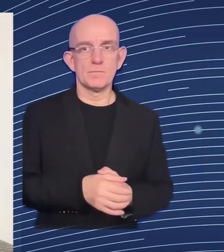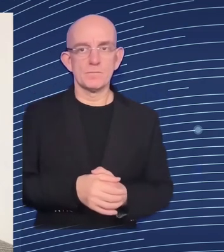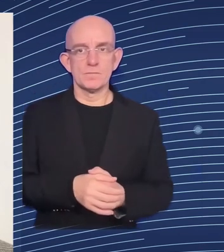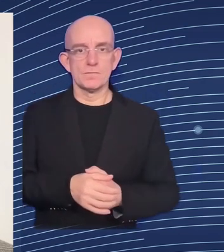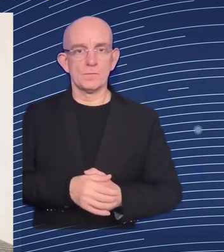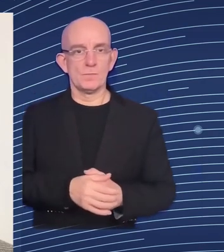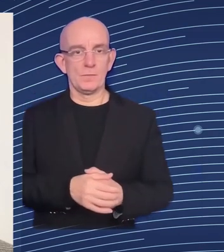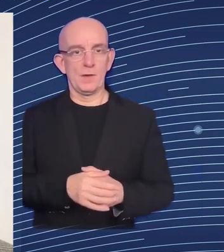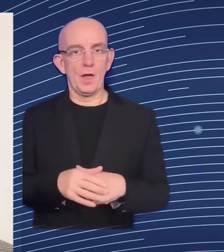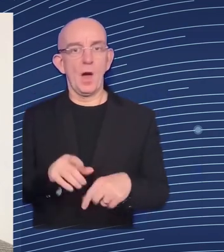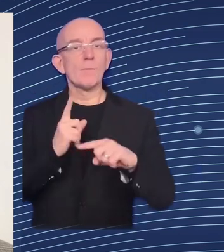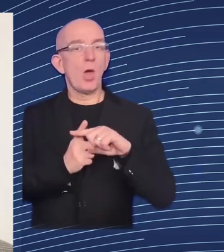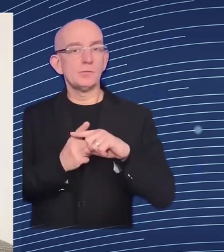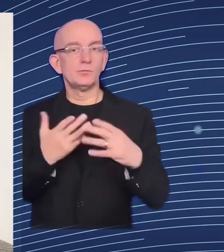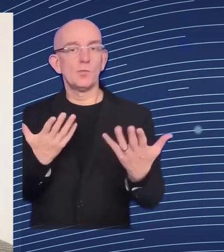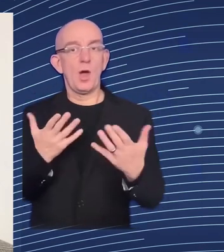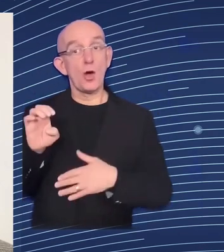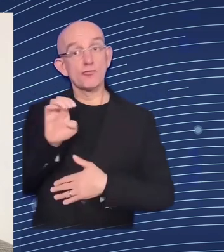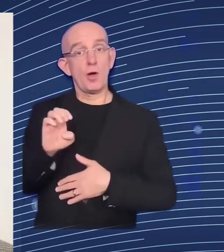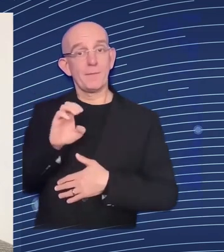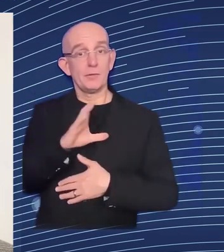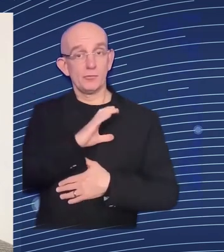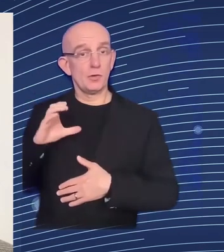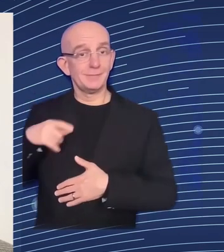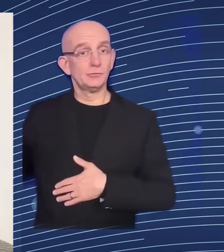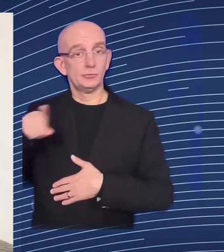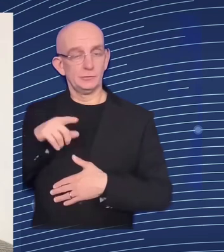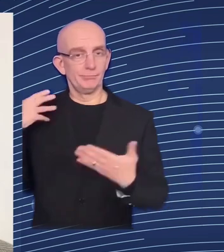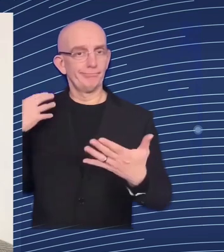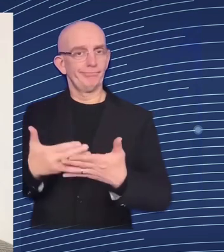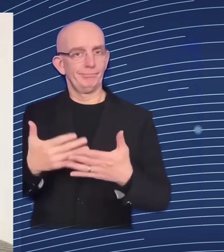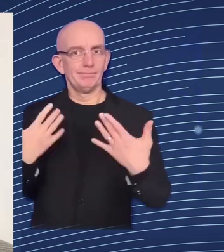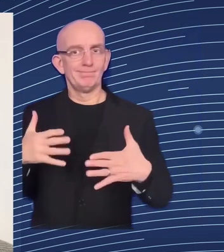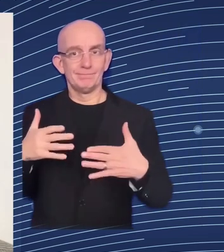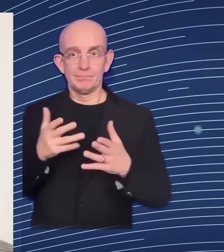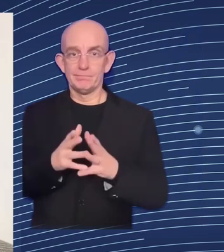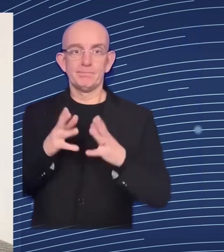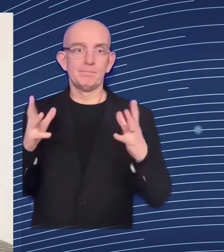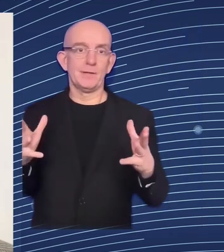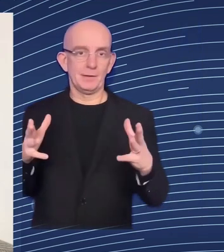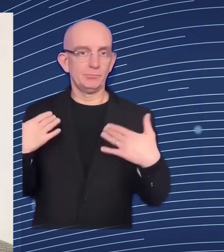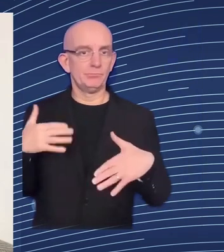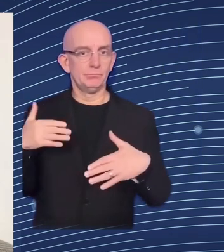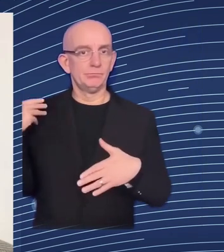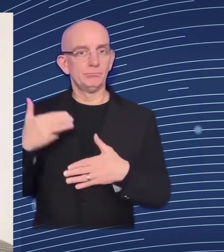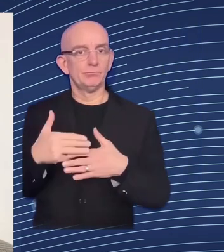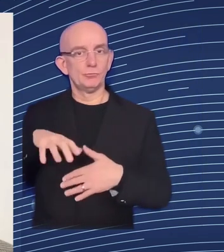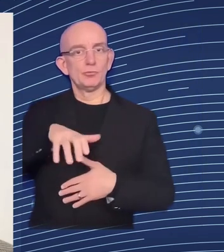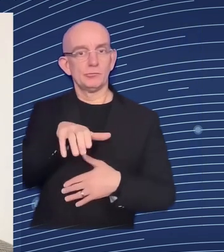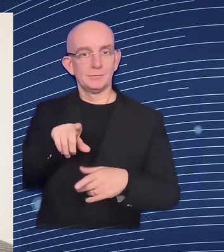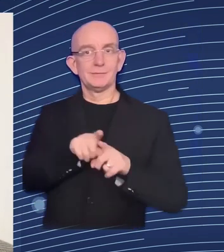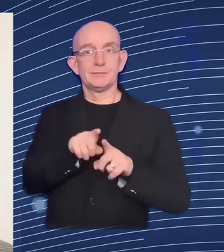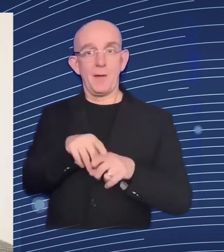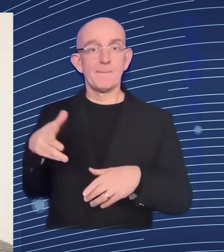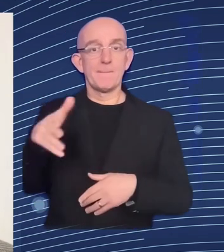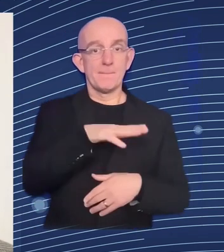countries so thank you very much for that uh it is obvious that the support we have to